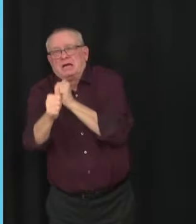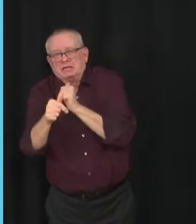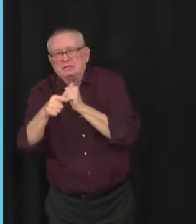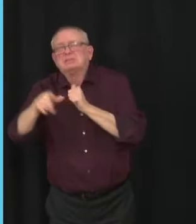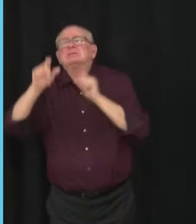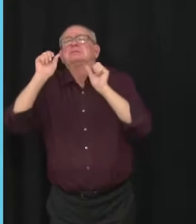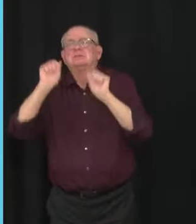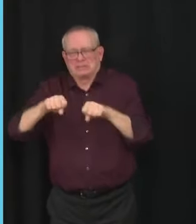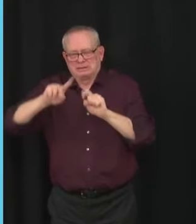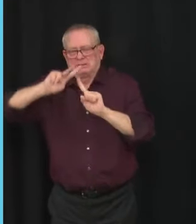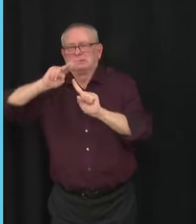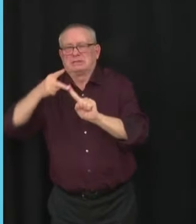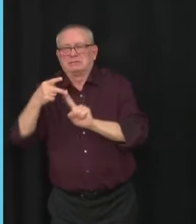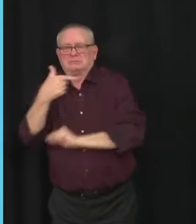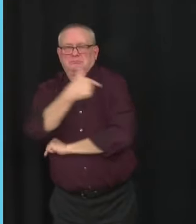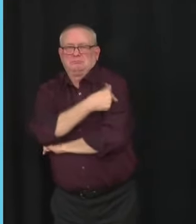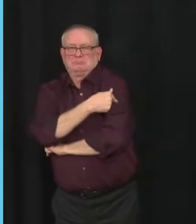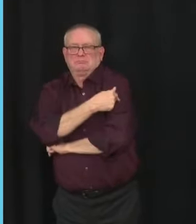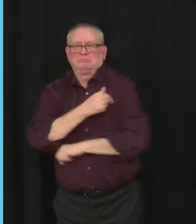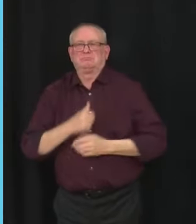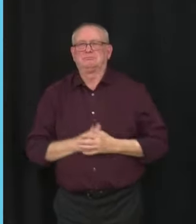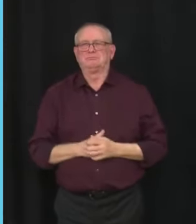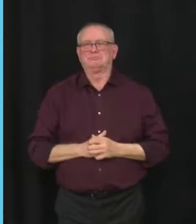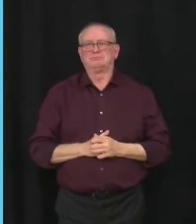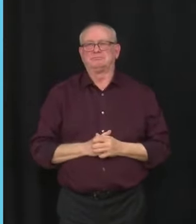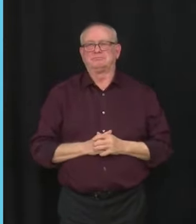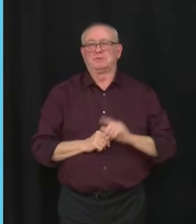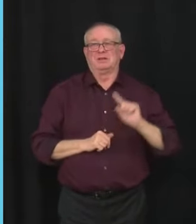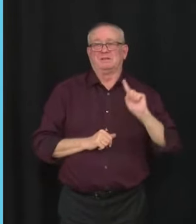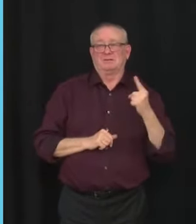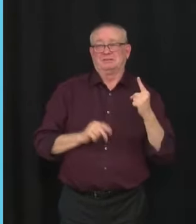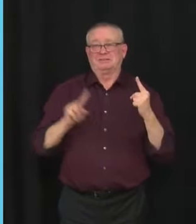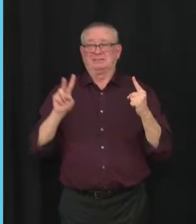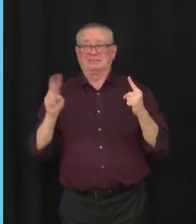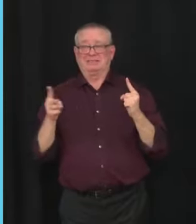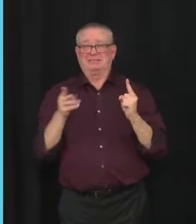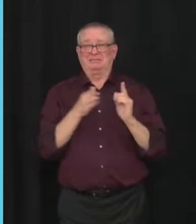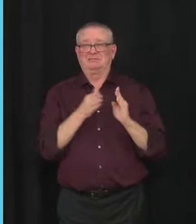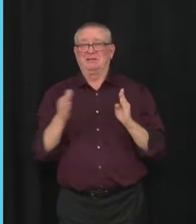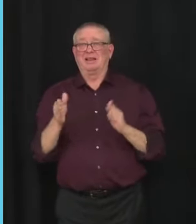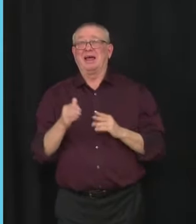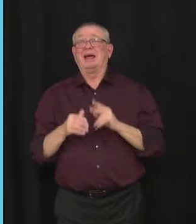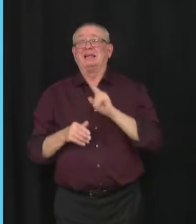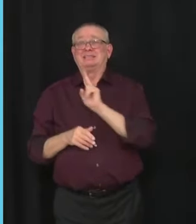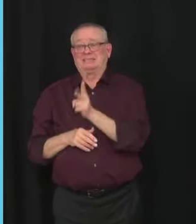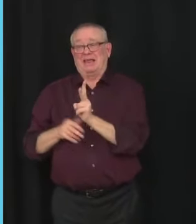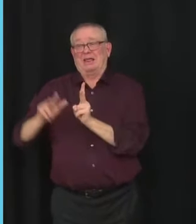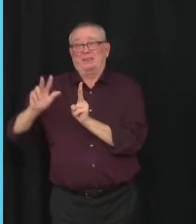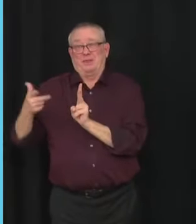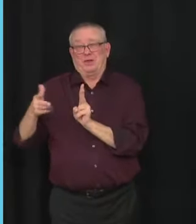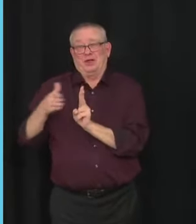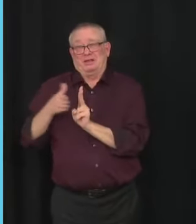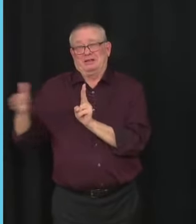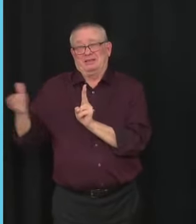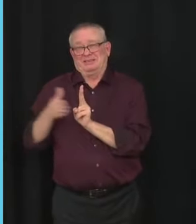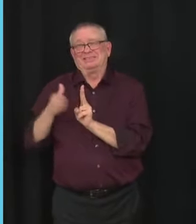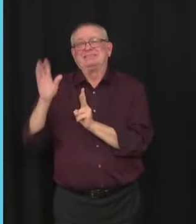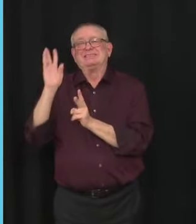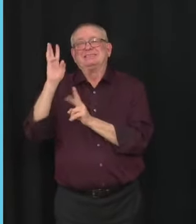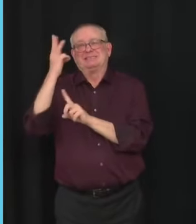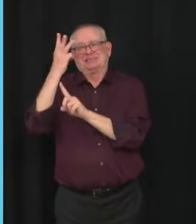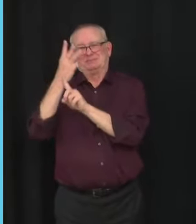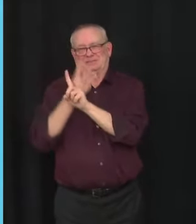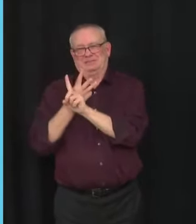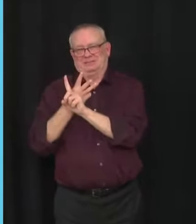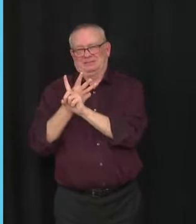dose. The interval between second and third doses for those who are eligible remains the same at six months after